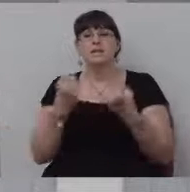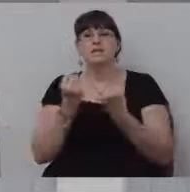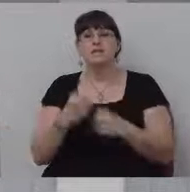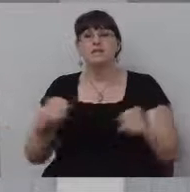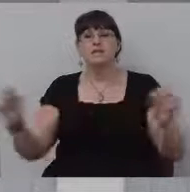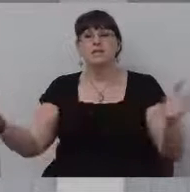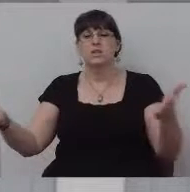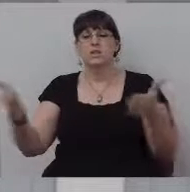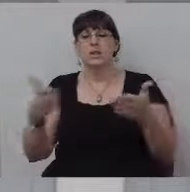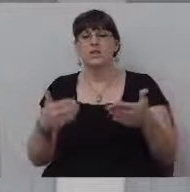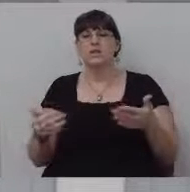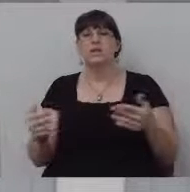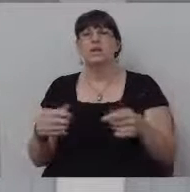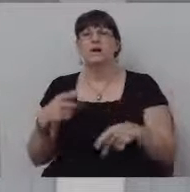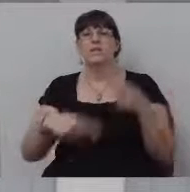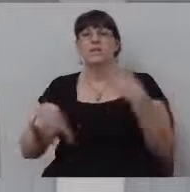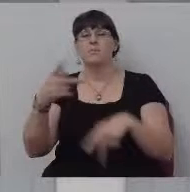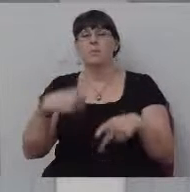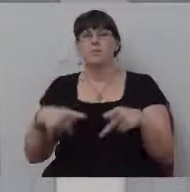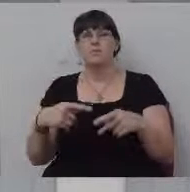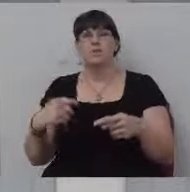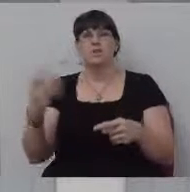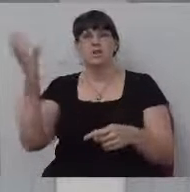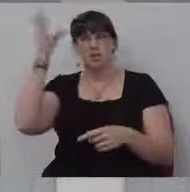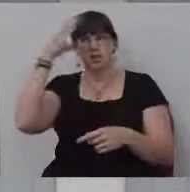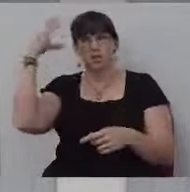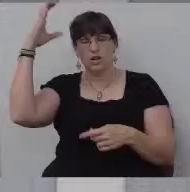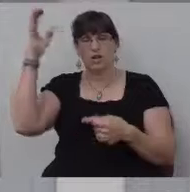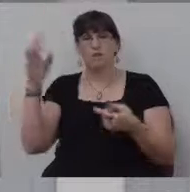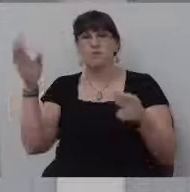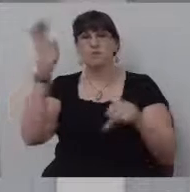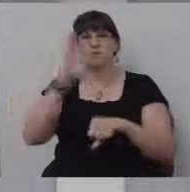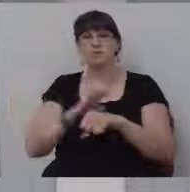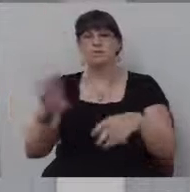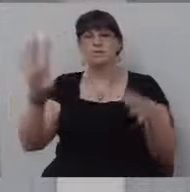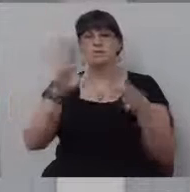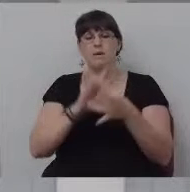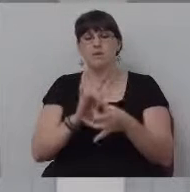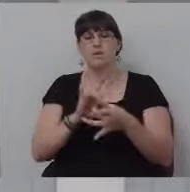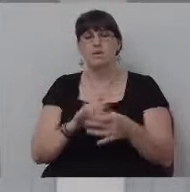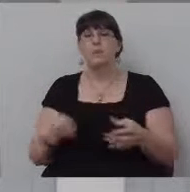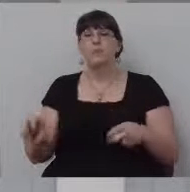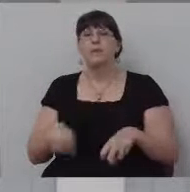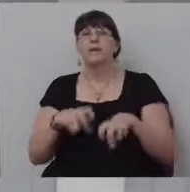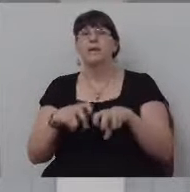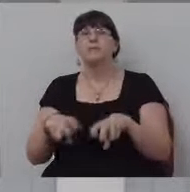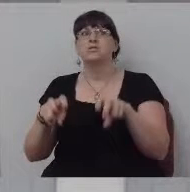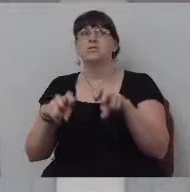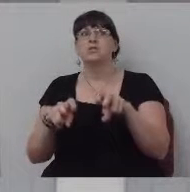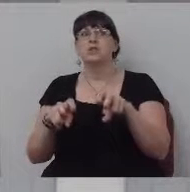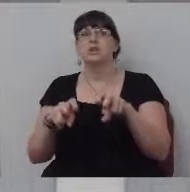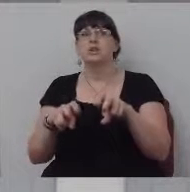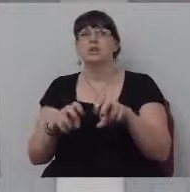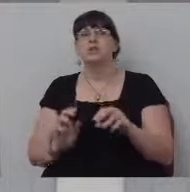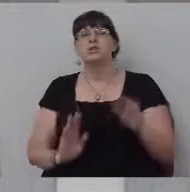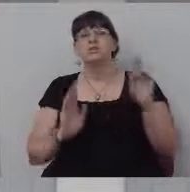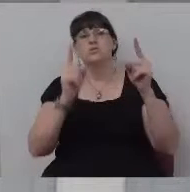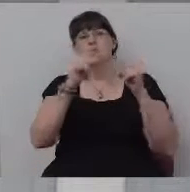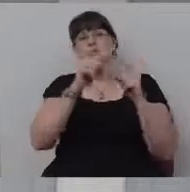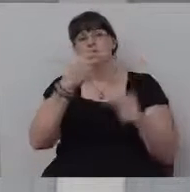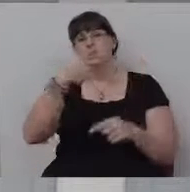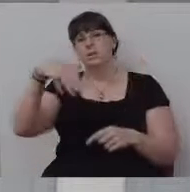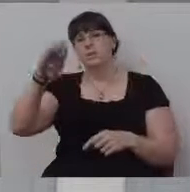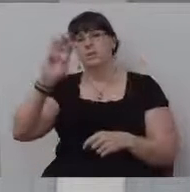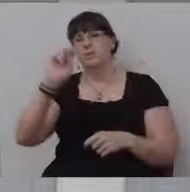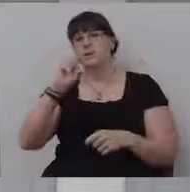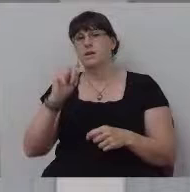Gibeon. I'm going to liken that to, you know, the concept of church membership, his journey, um, his journey to Gibeon